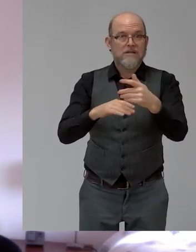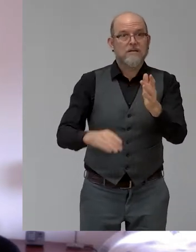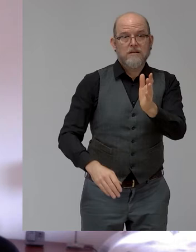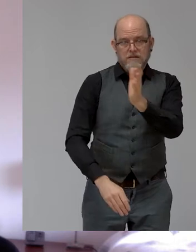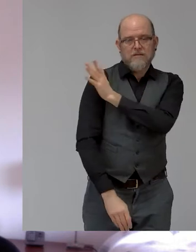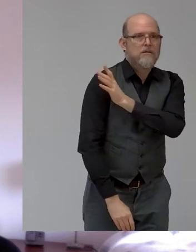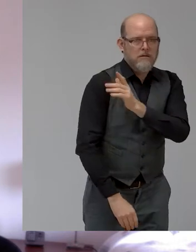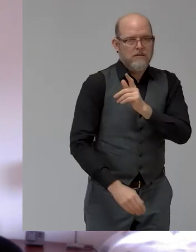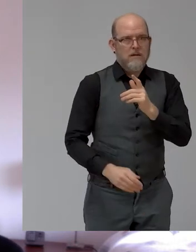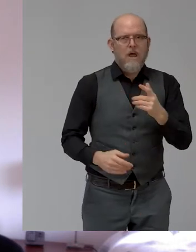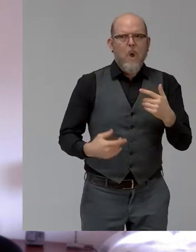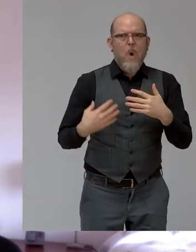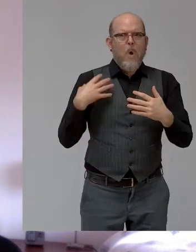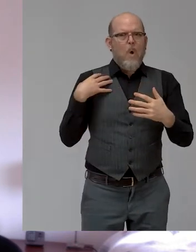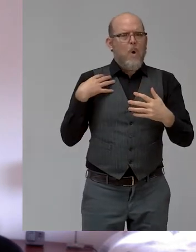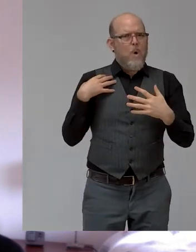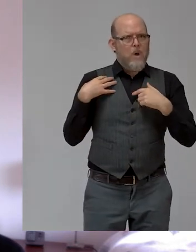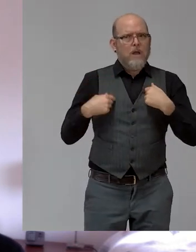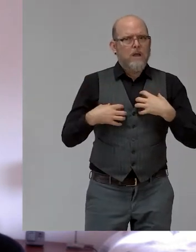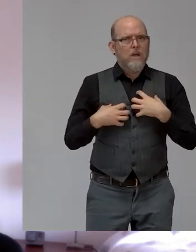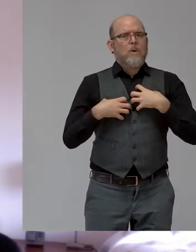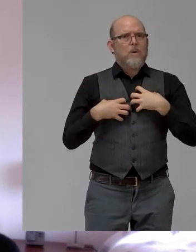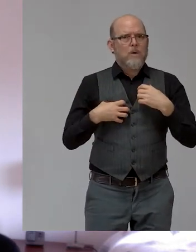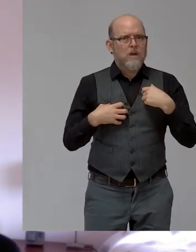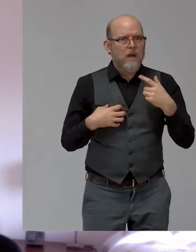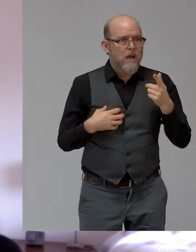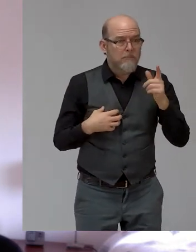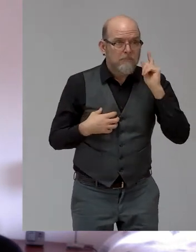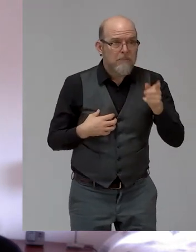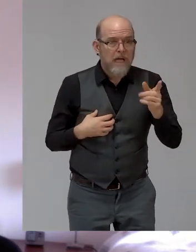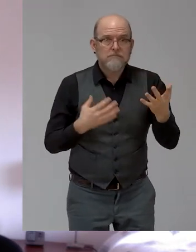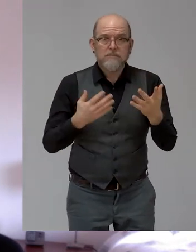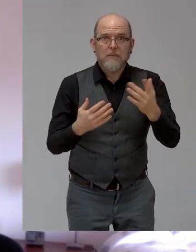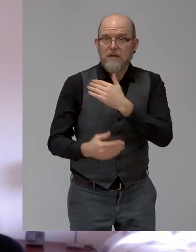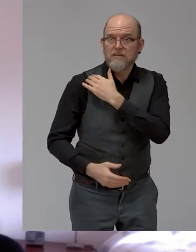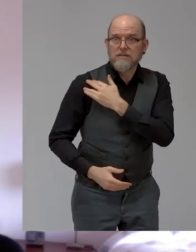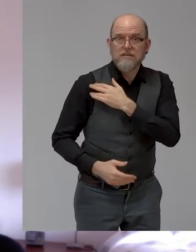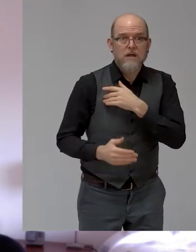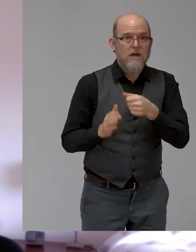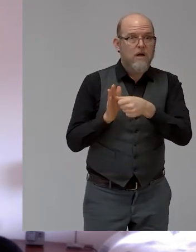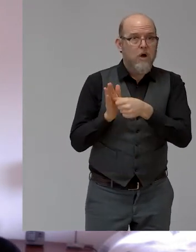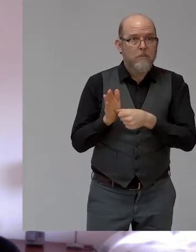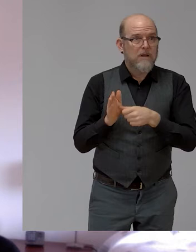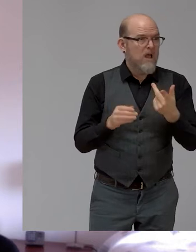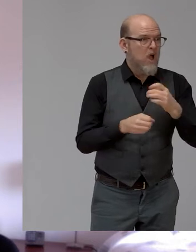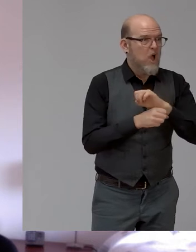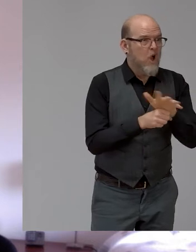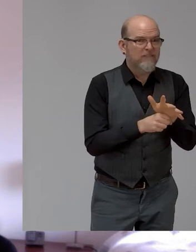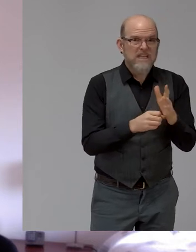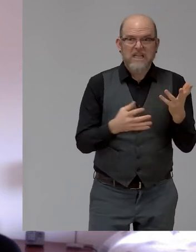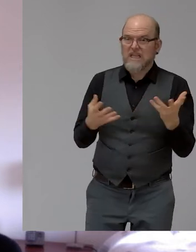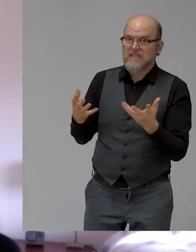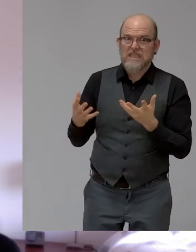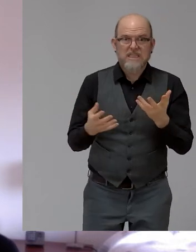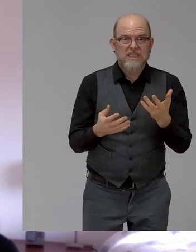that we were worried that she would have to go into surgery. Now, at the time when there's COVID raging, we really don't want to be spending time in